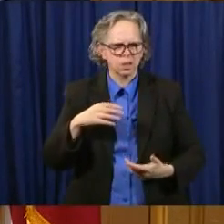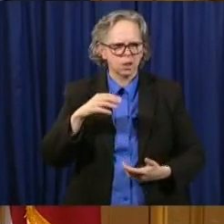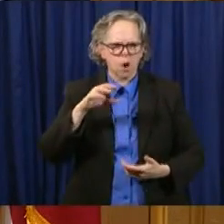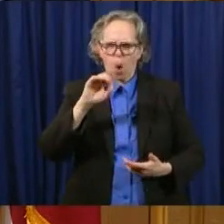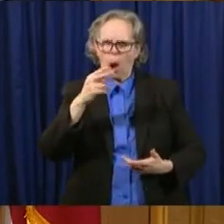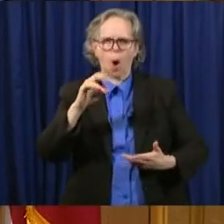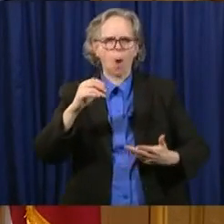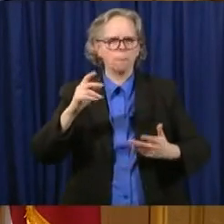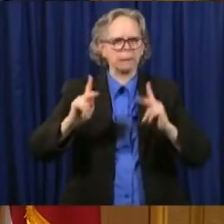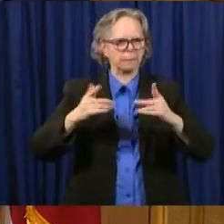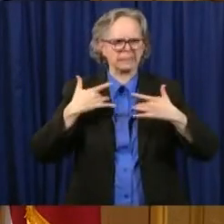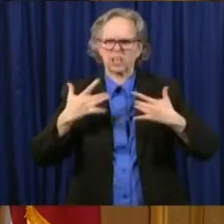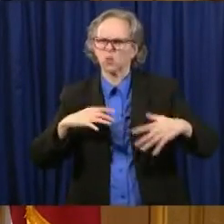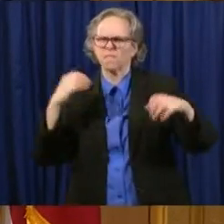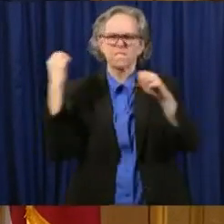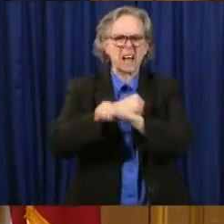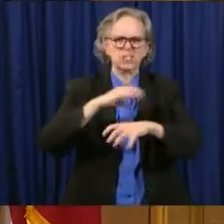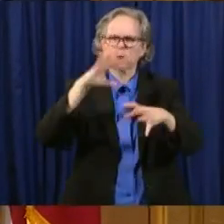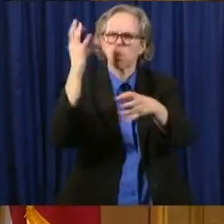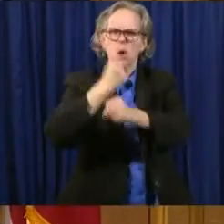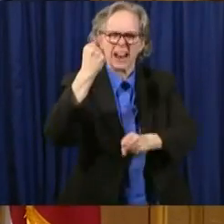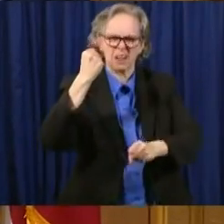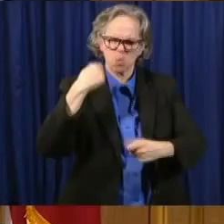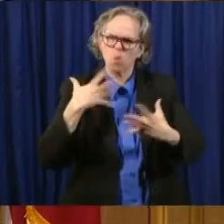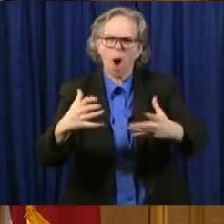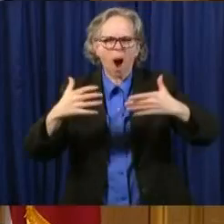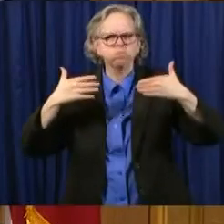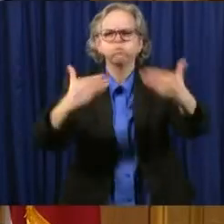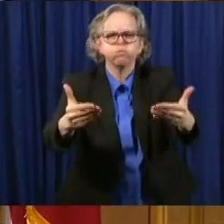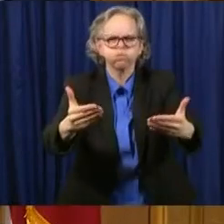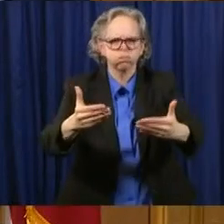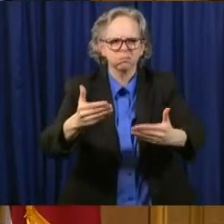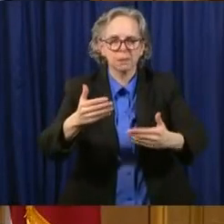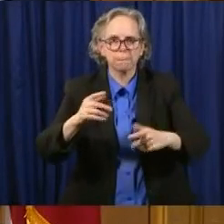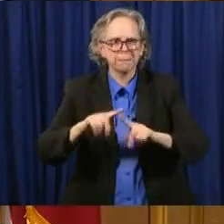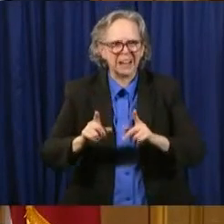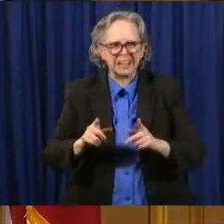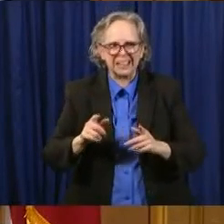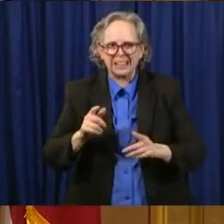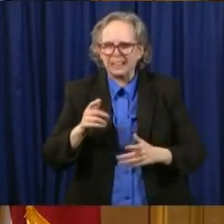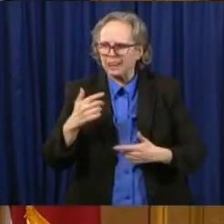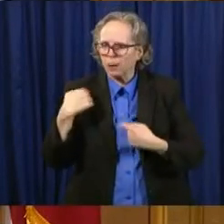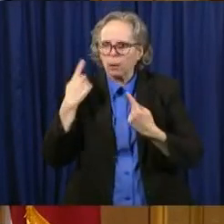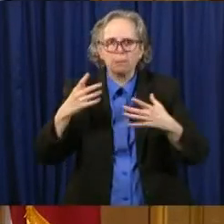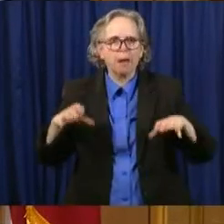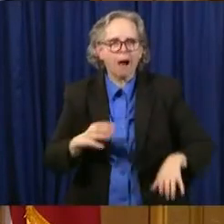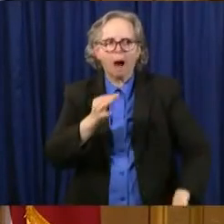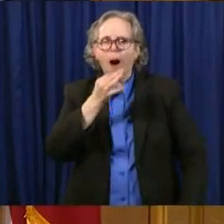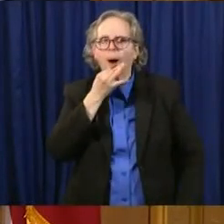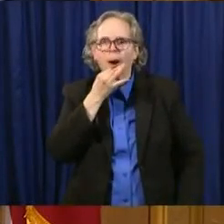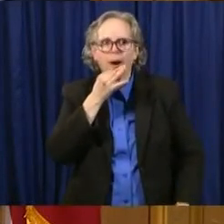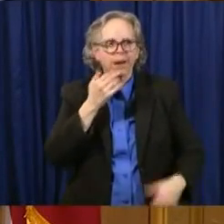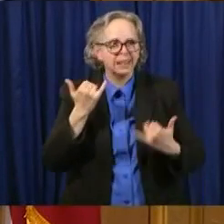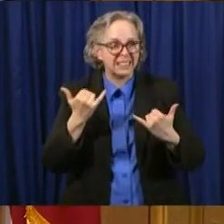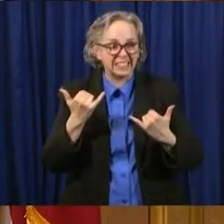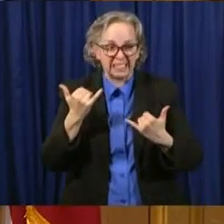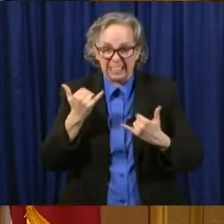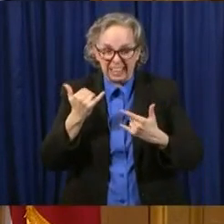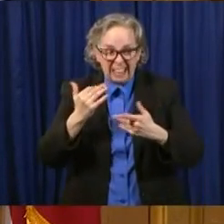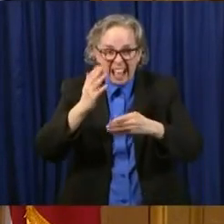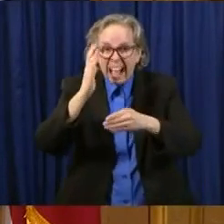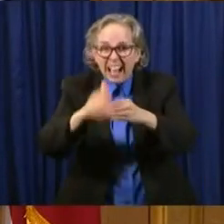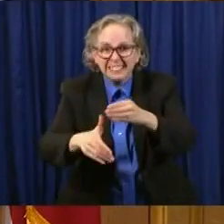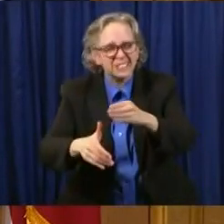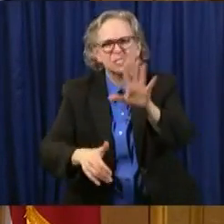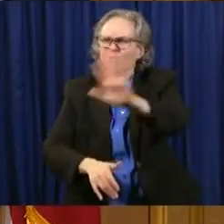fight and win. And we've done very well, but this thing is not going to end and and it's going to